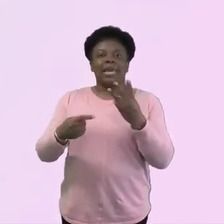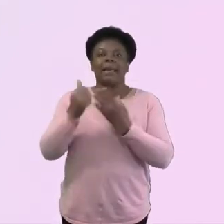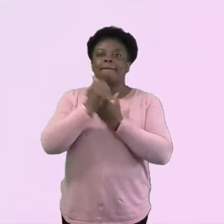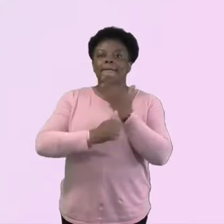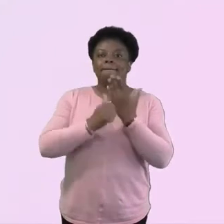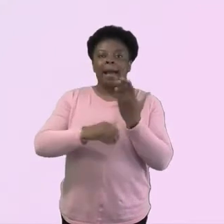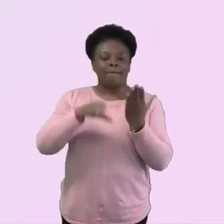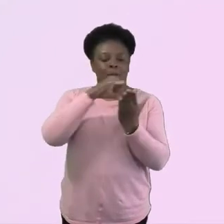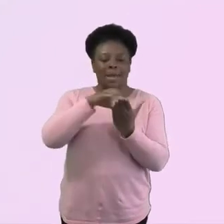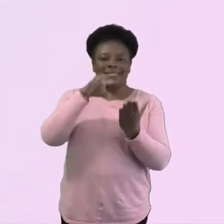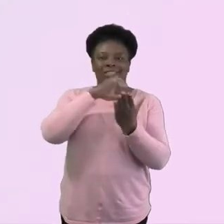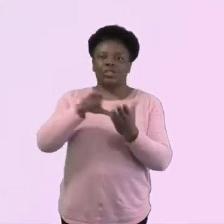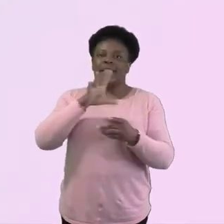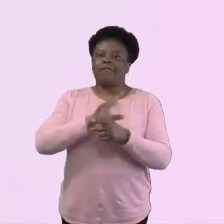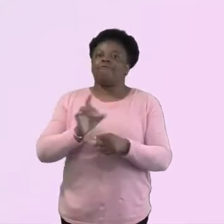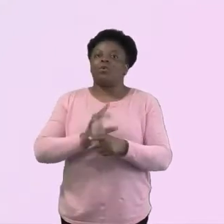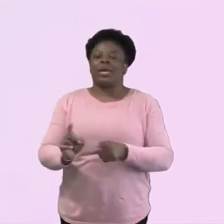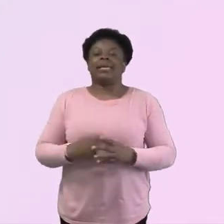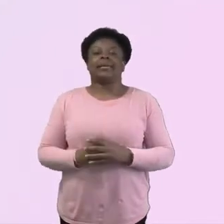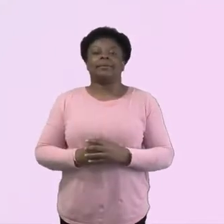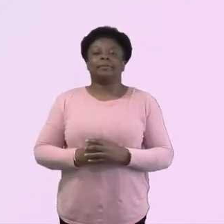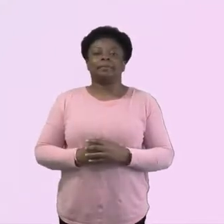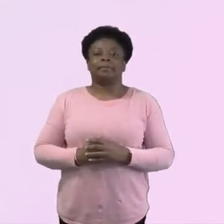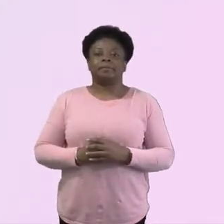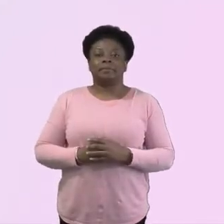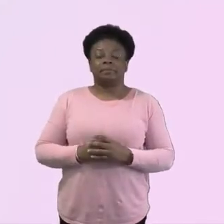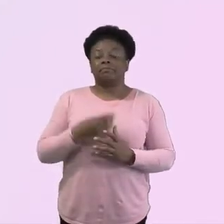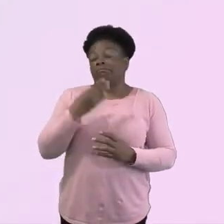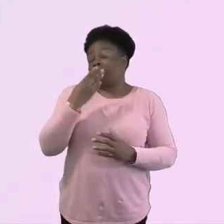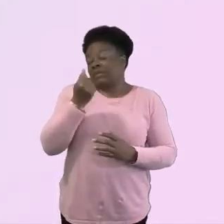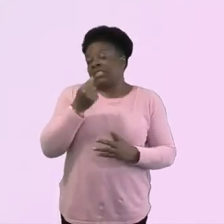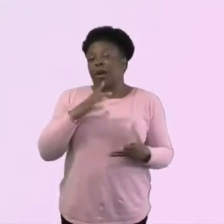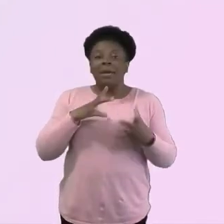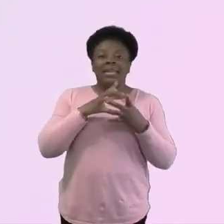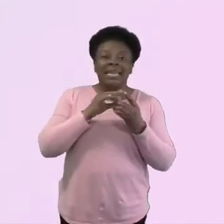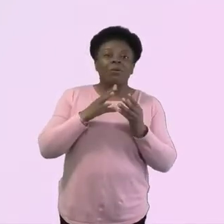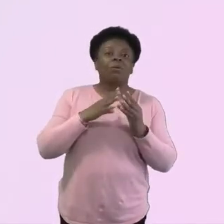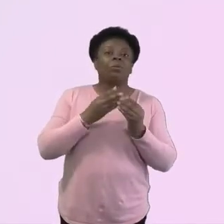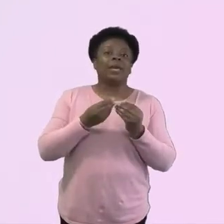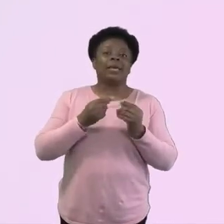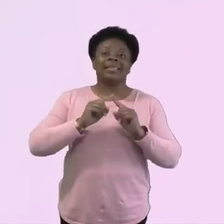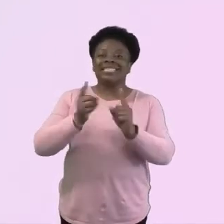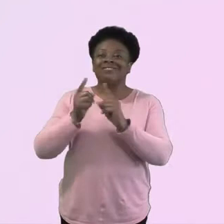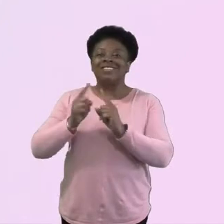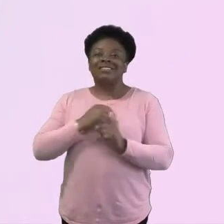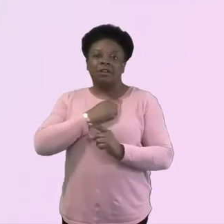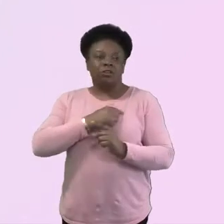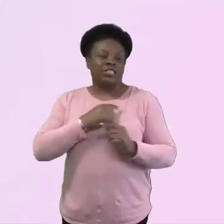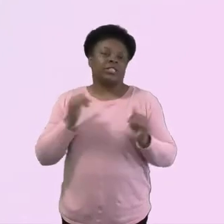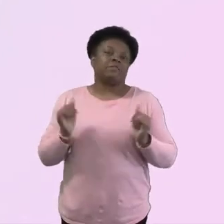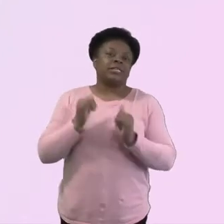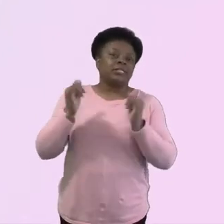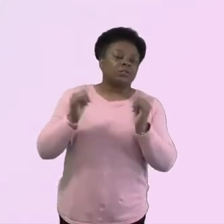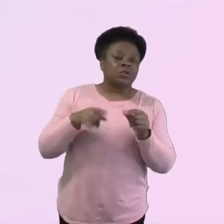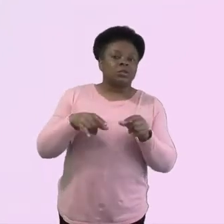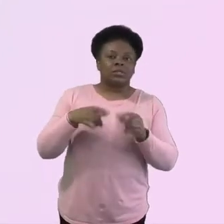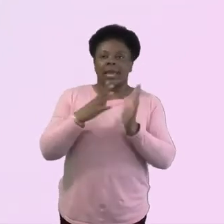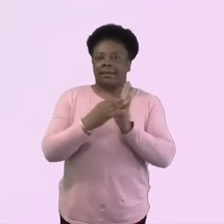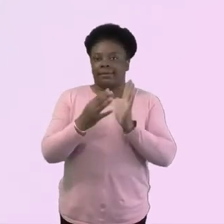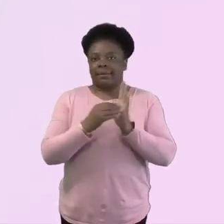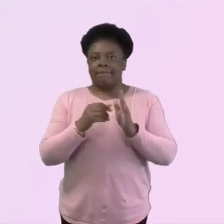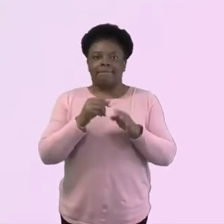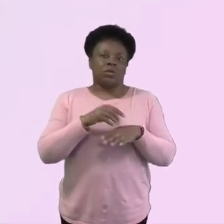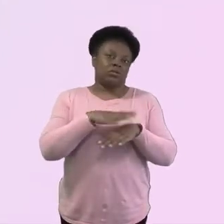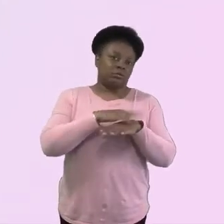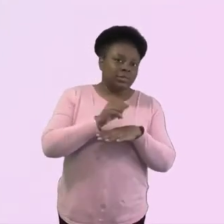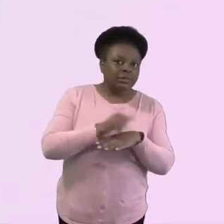great sessions that link up with Easter, Christmas, Pentecost, things like that. So I think I'd recommend looking at Together at